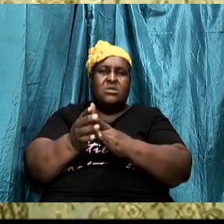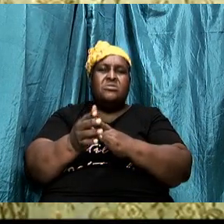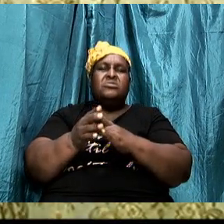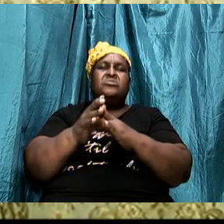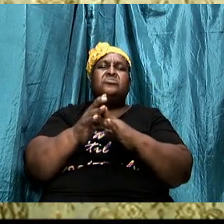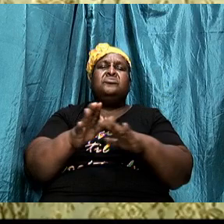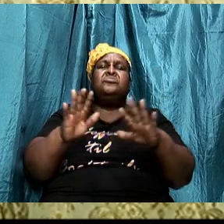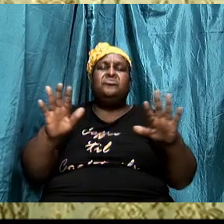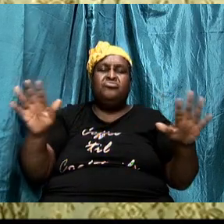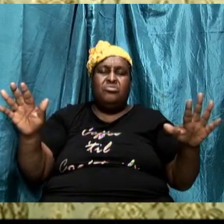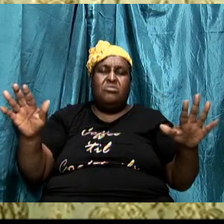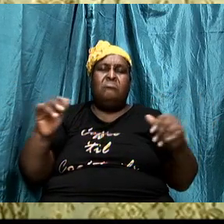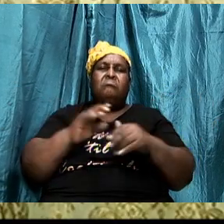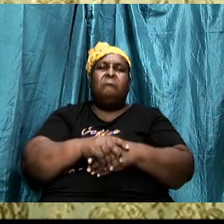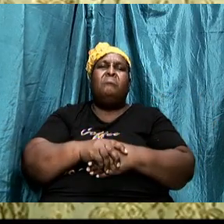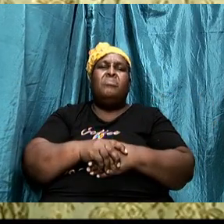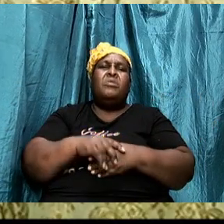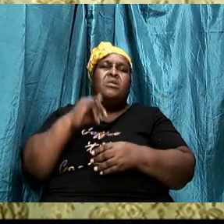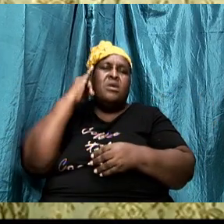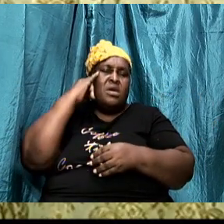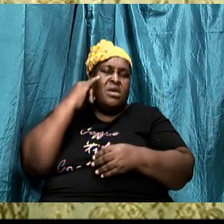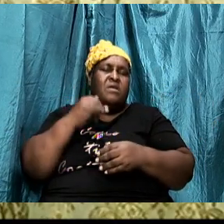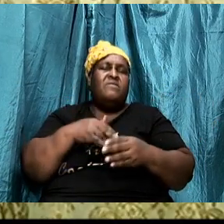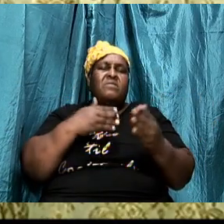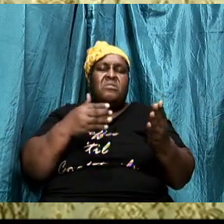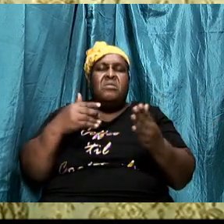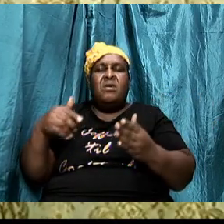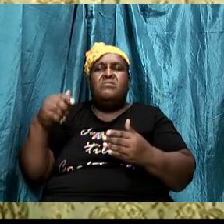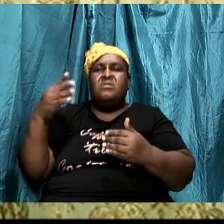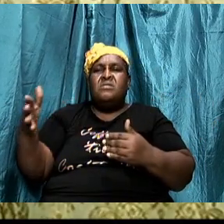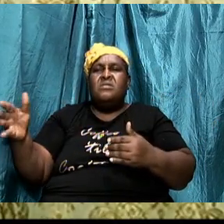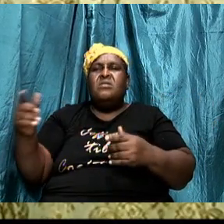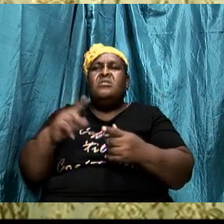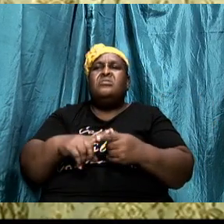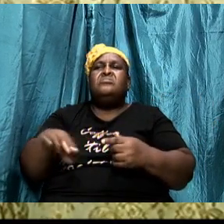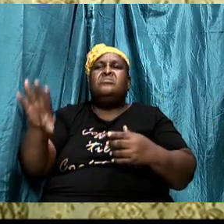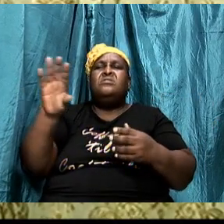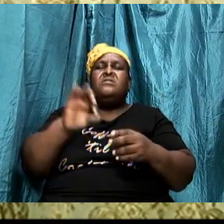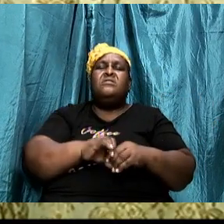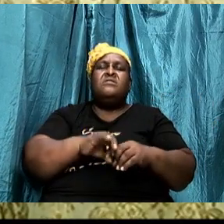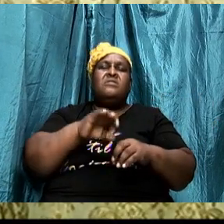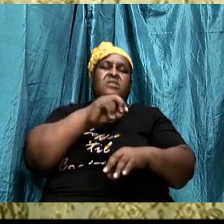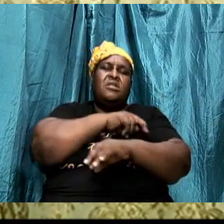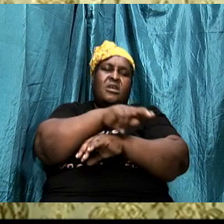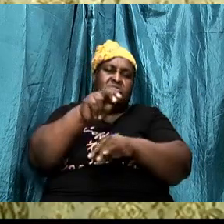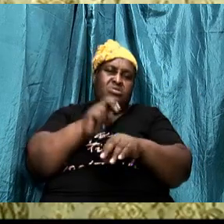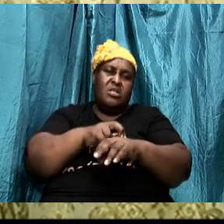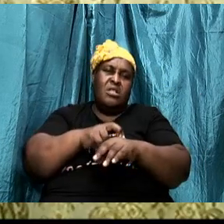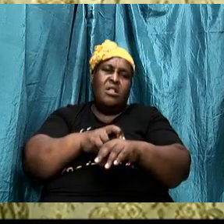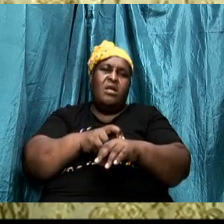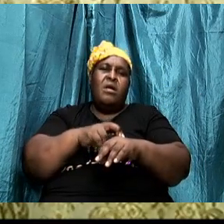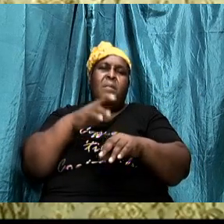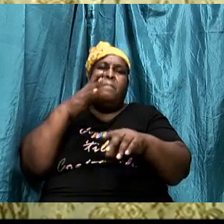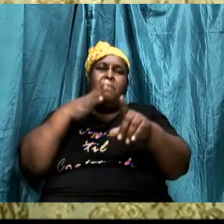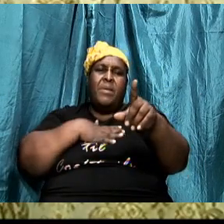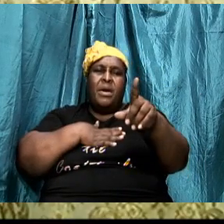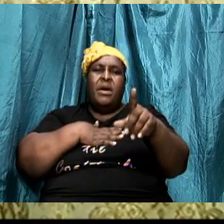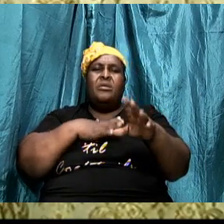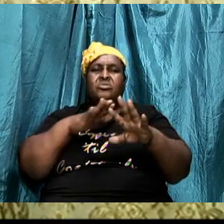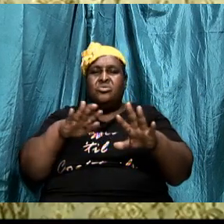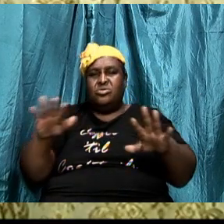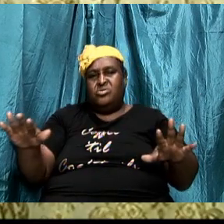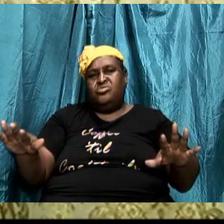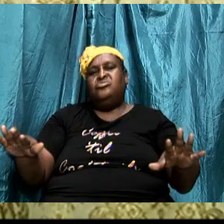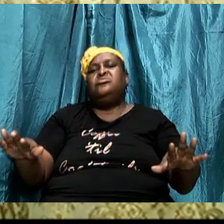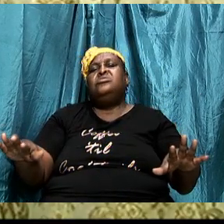so if we carry this thing to the physical my sons are my hearers so